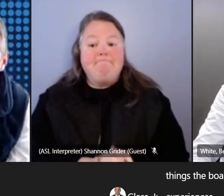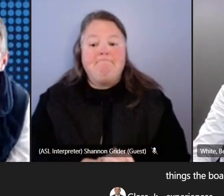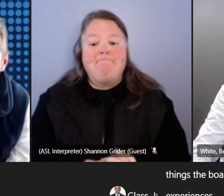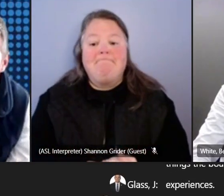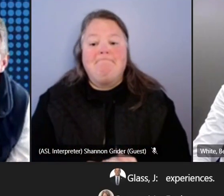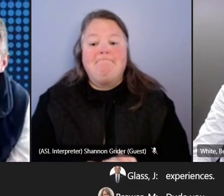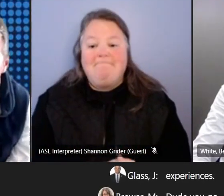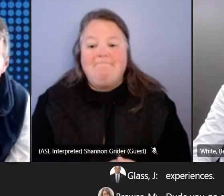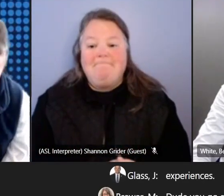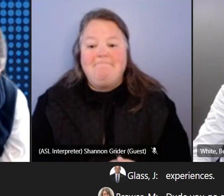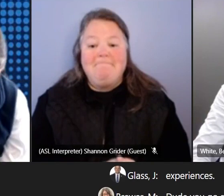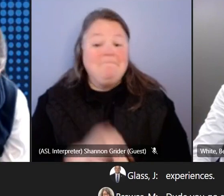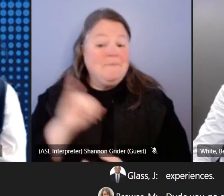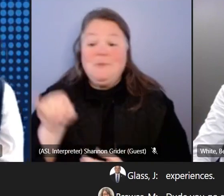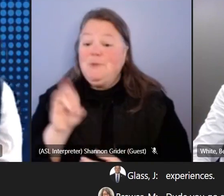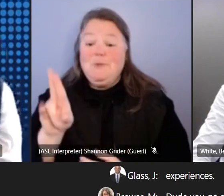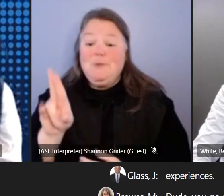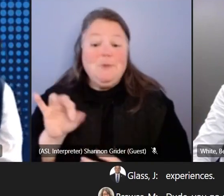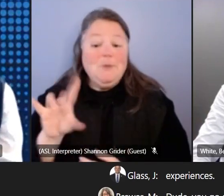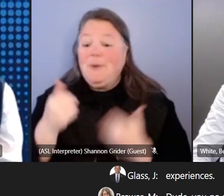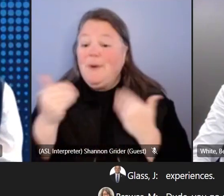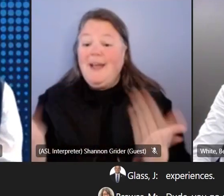Jude, you go ahead and kick us off.